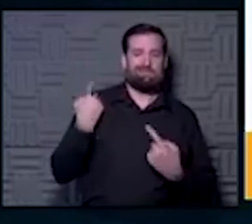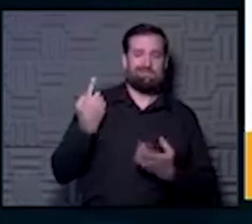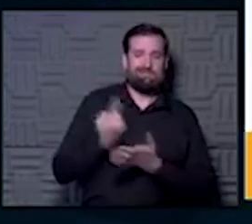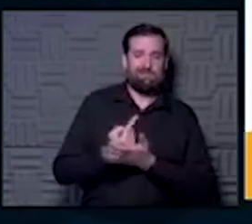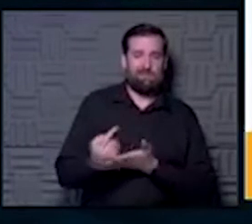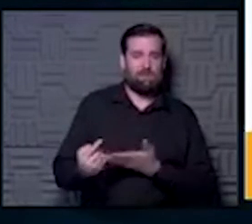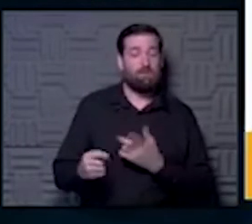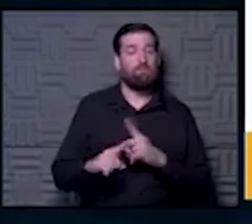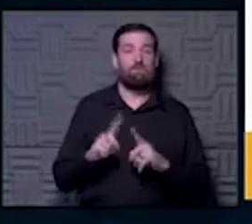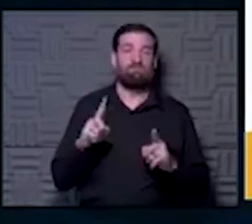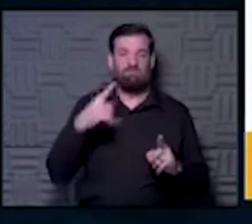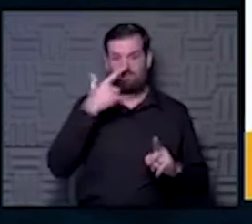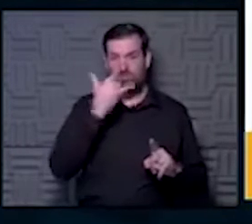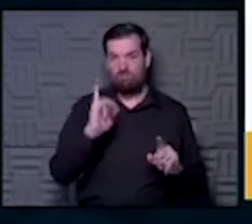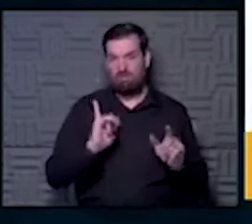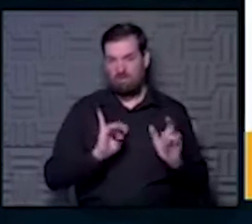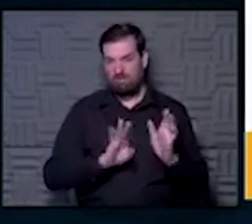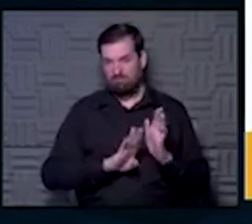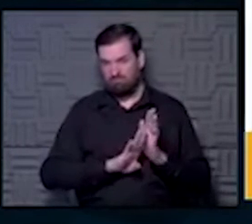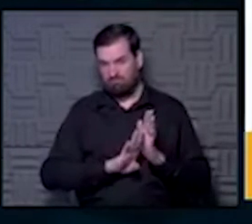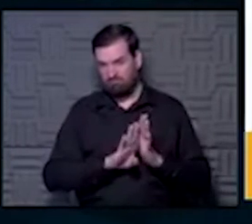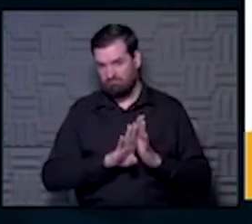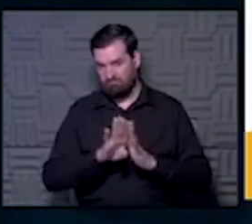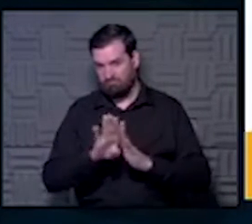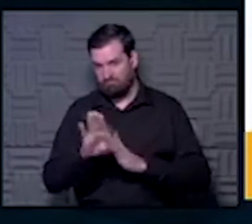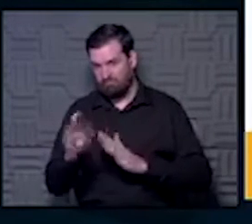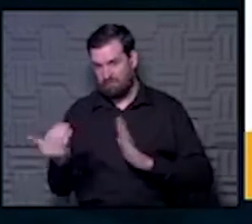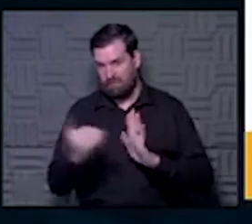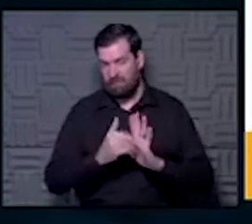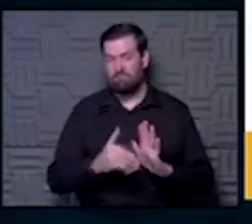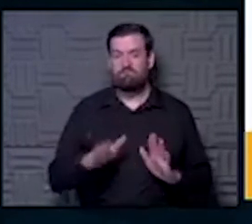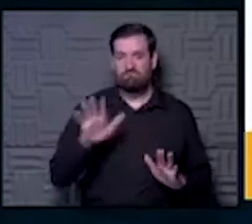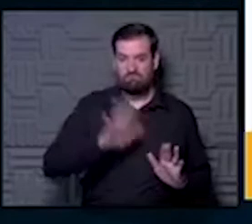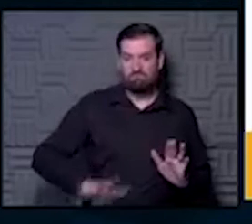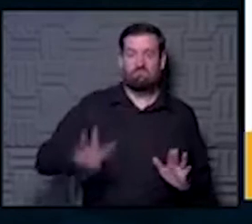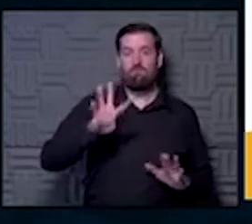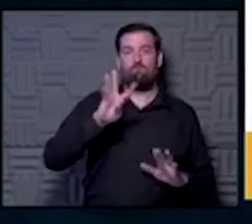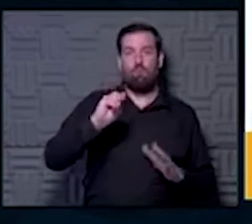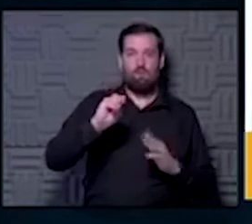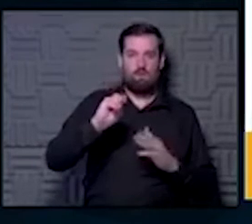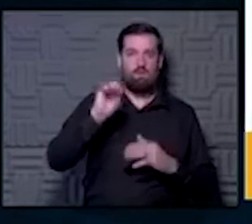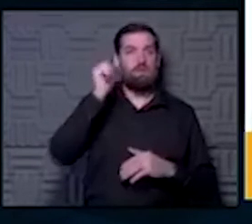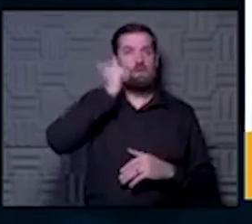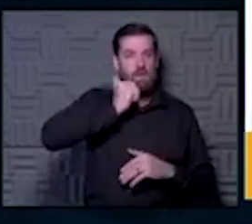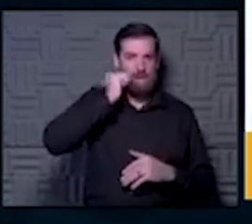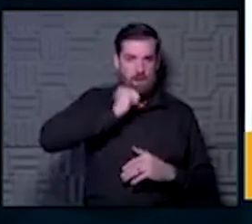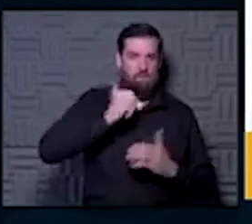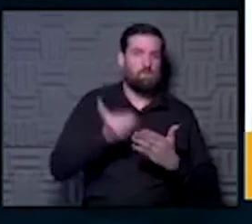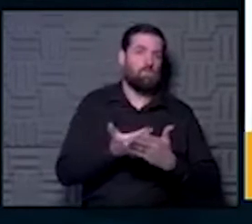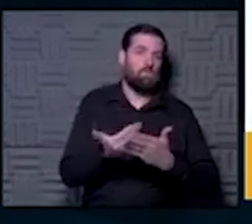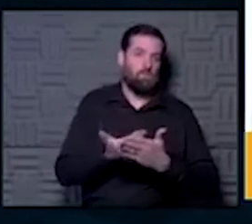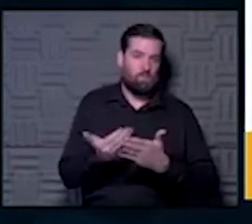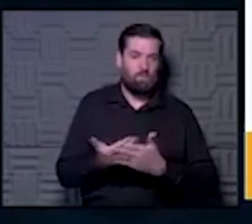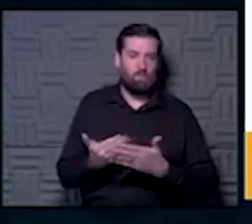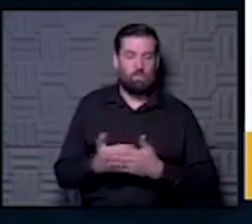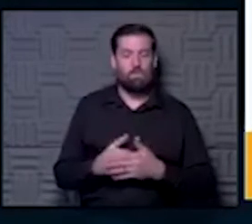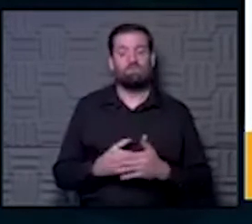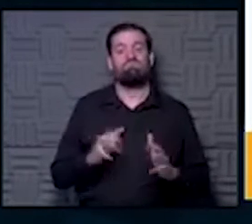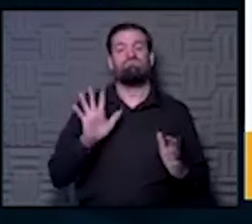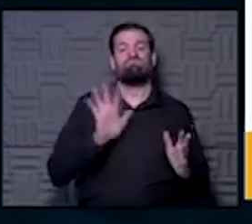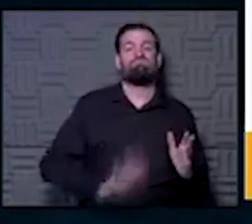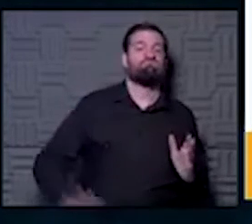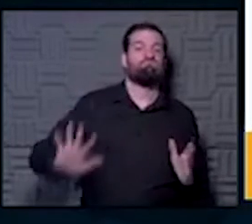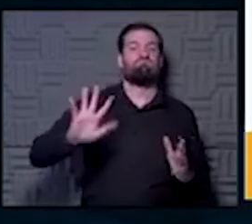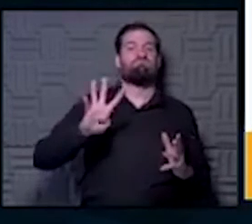things are looking like they might be creeping up a bit. So we're at about 40 new cases a day right now. We have been hovering around 40